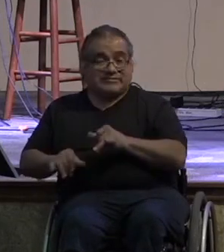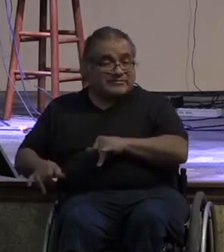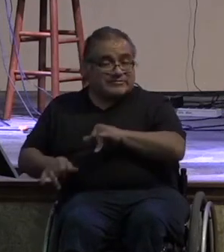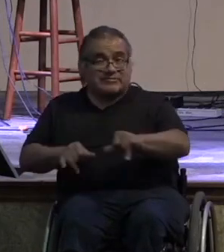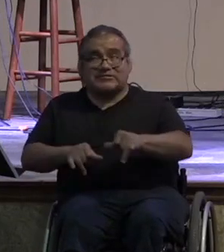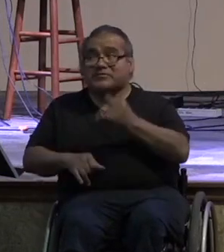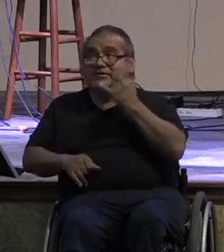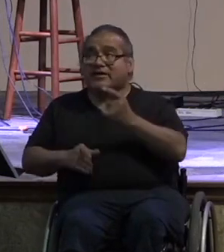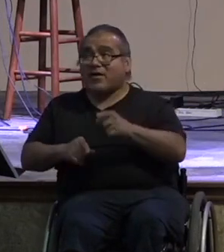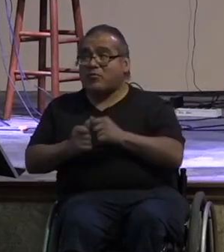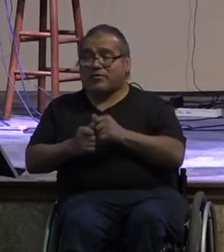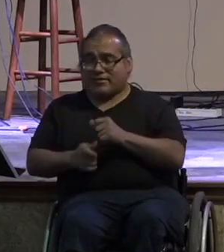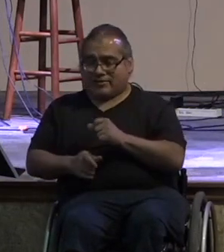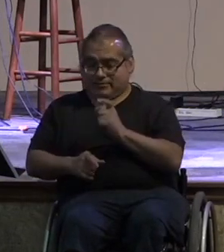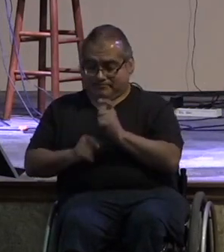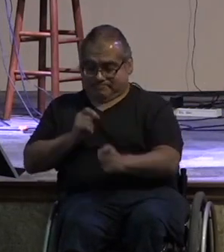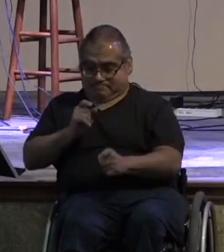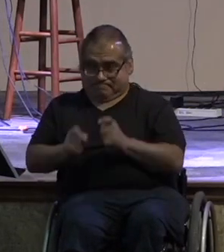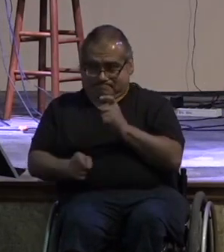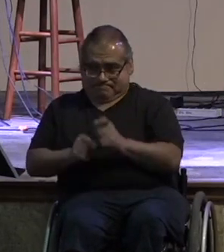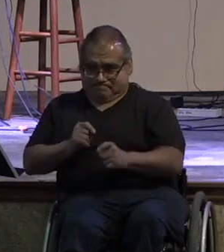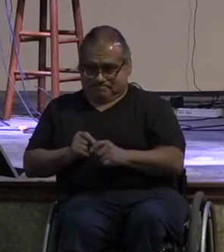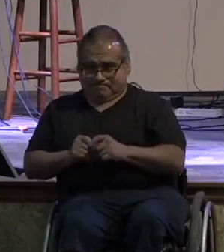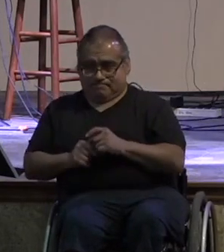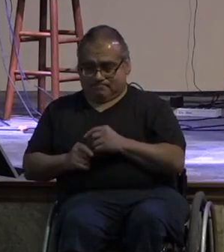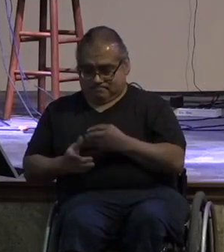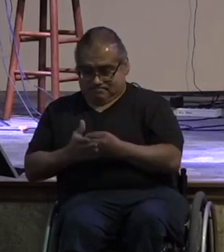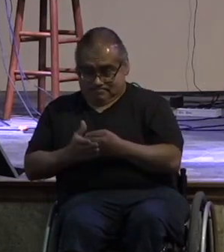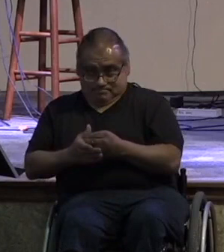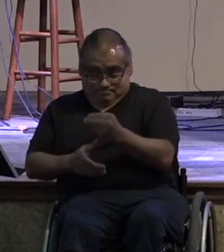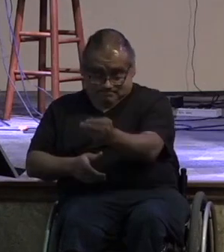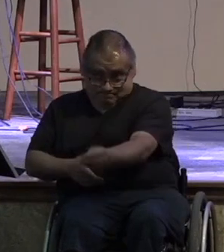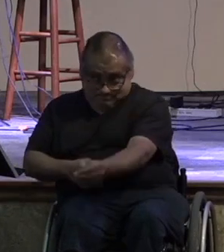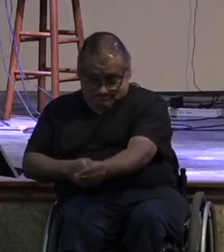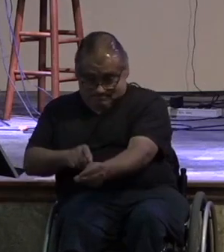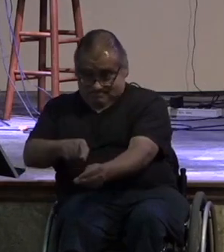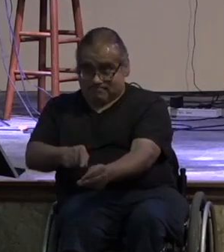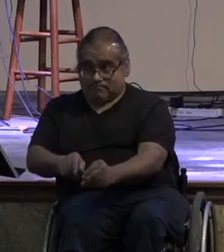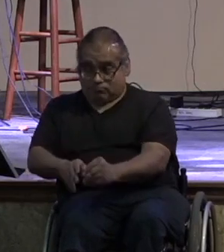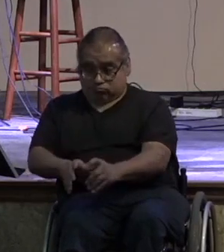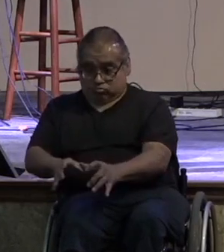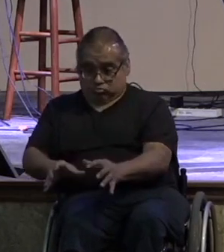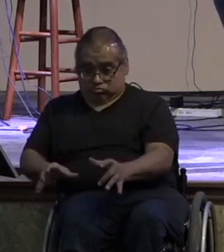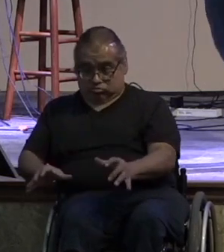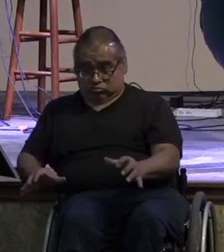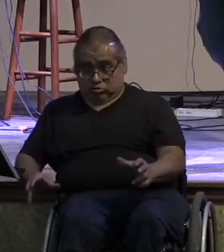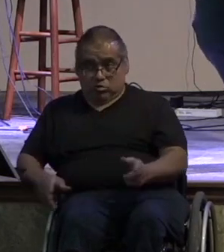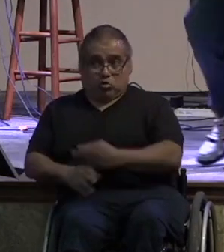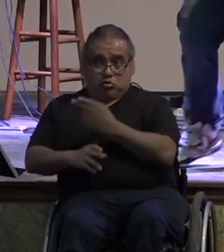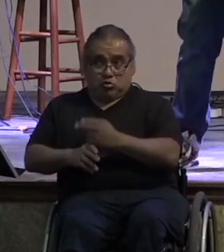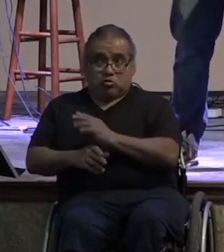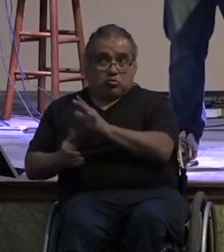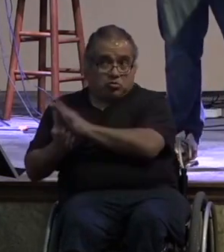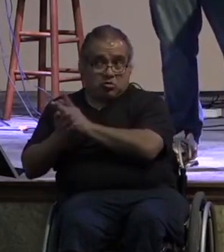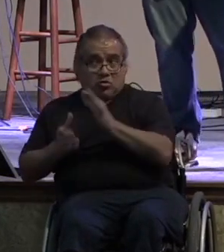god doesn't need it but he's going to take our meager amount that we can give and he's going to amplify it and use it and glorify